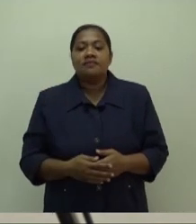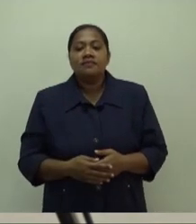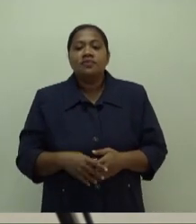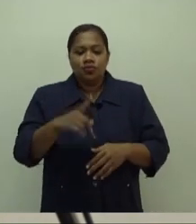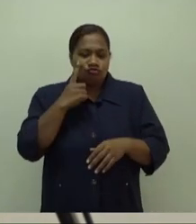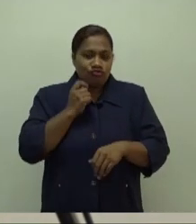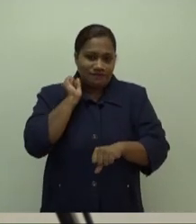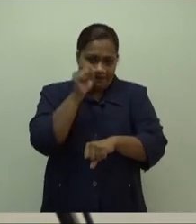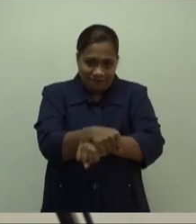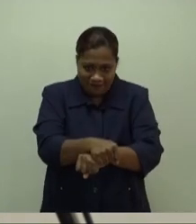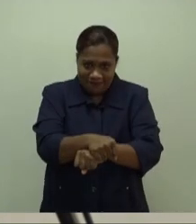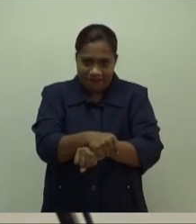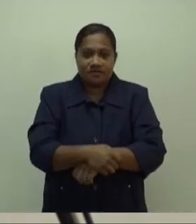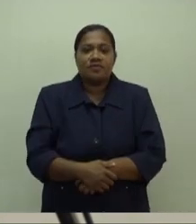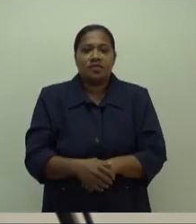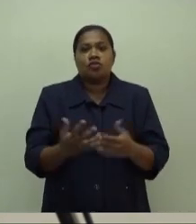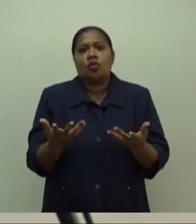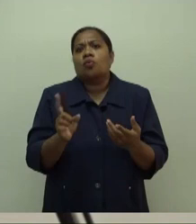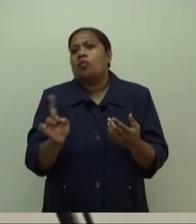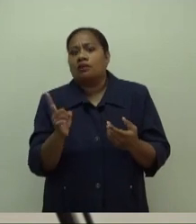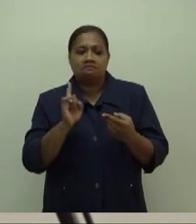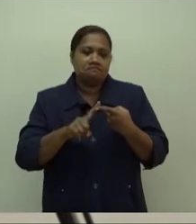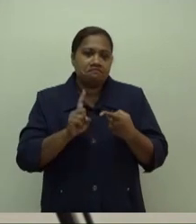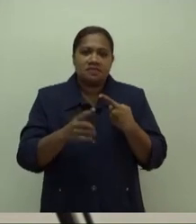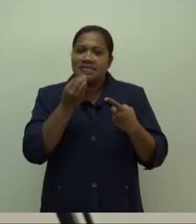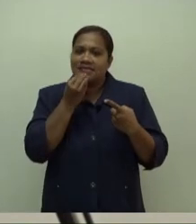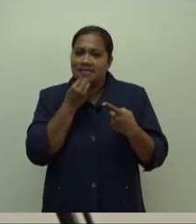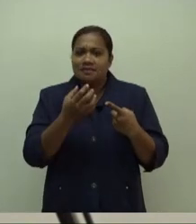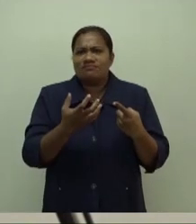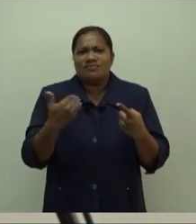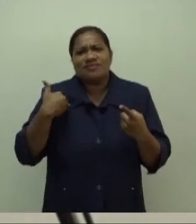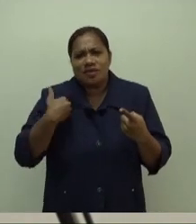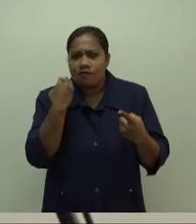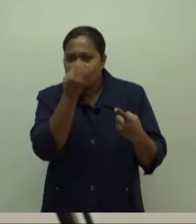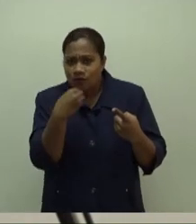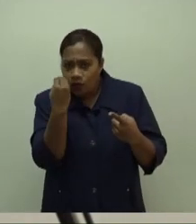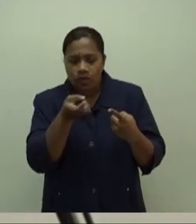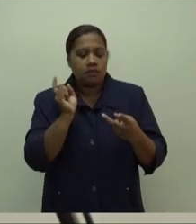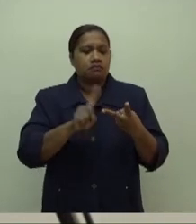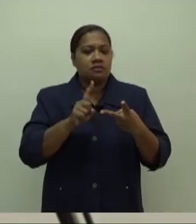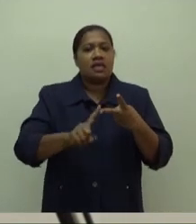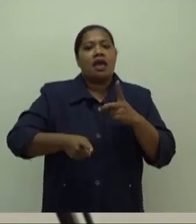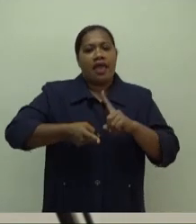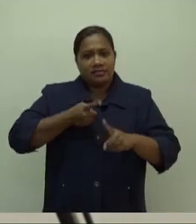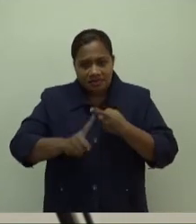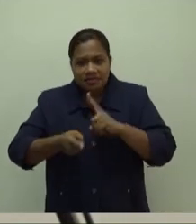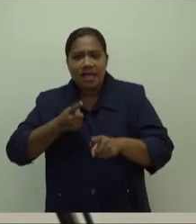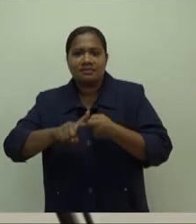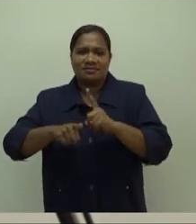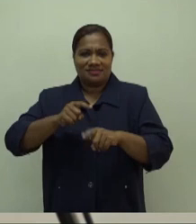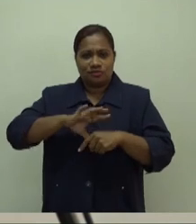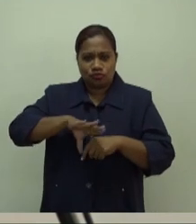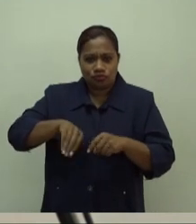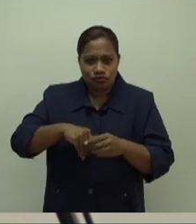eating more nutritious foods, exercising regularly, getting vaccinated and boosted when we